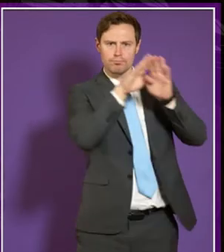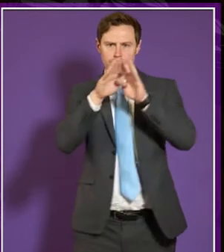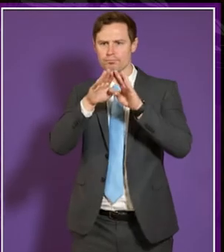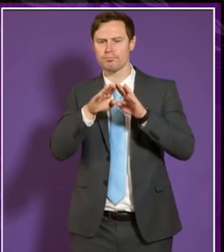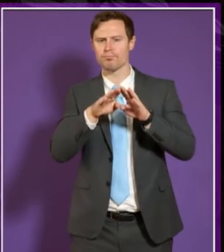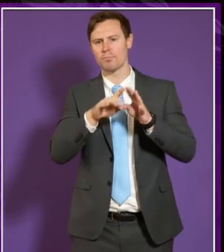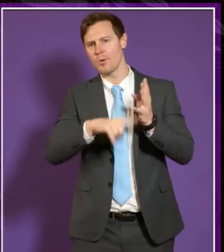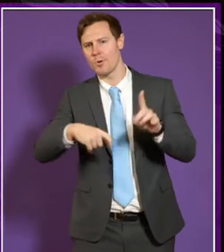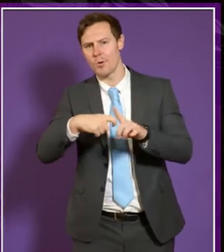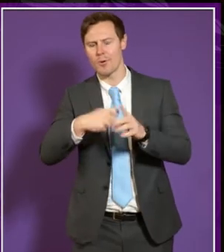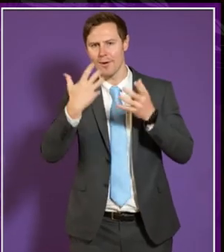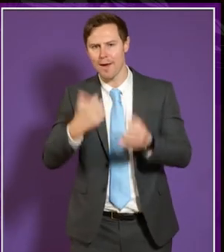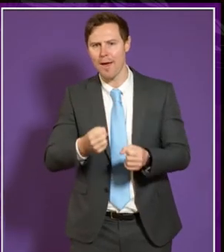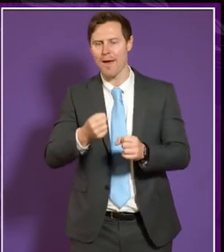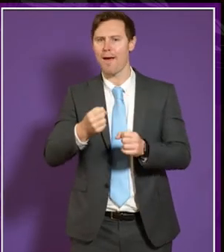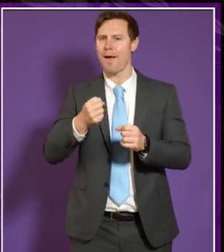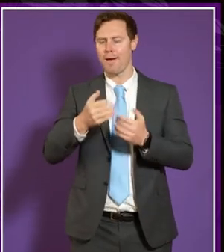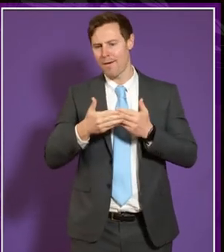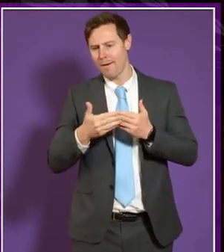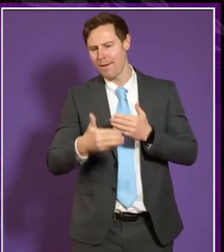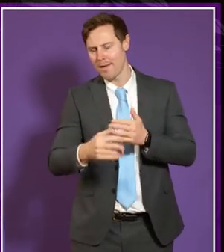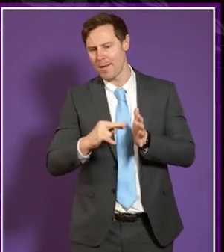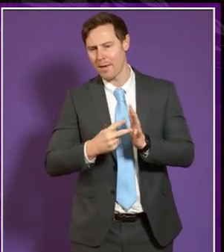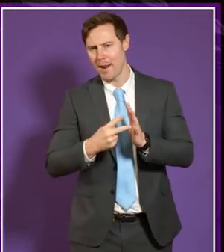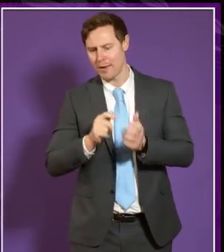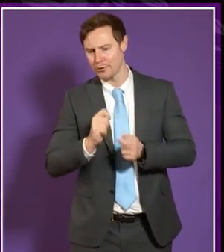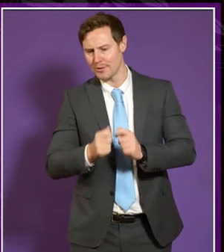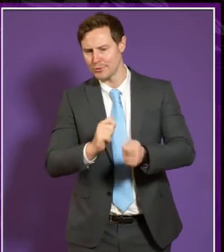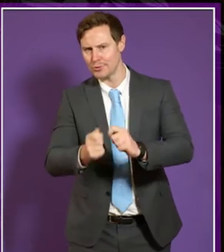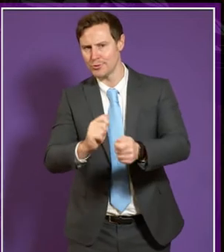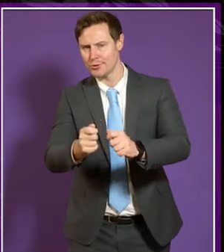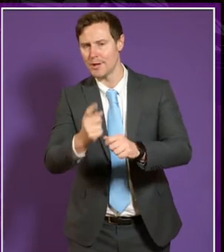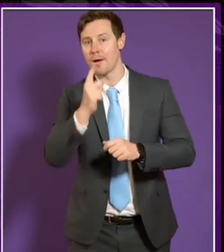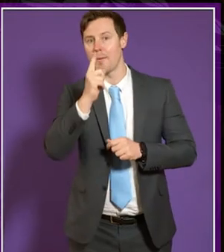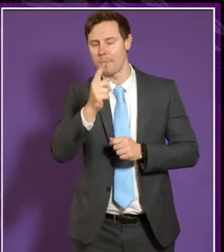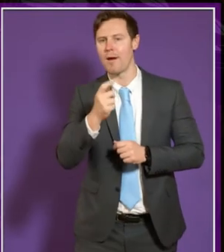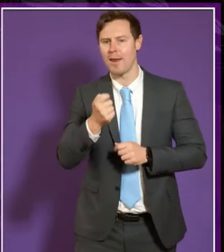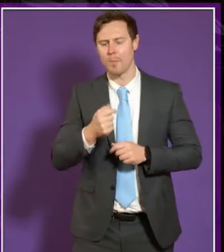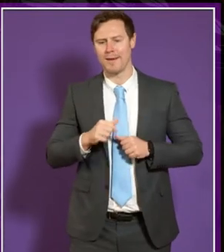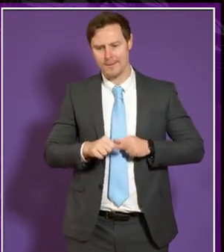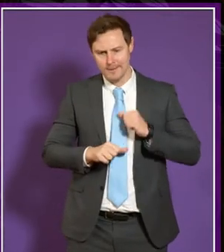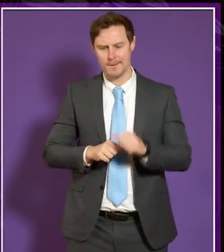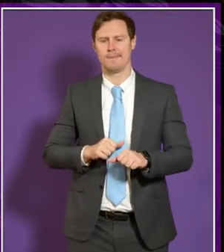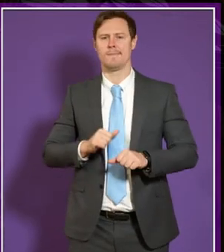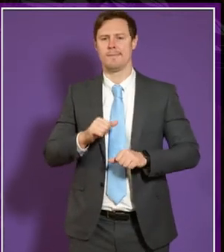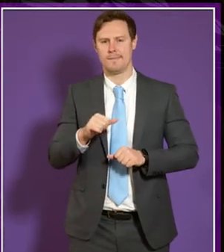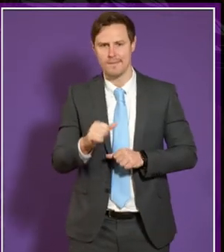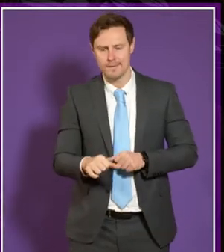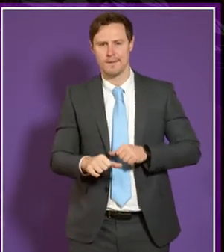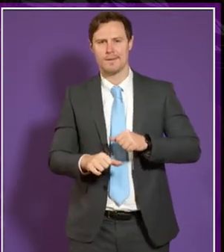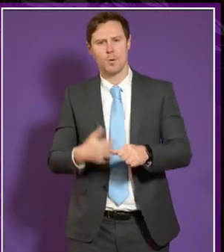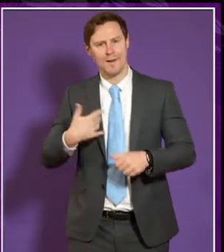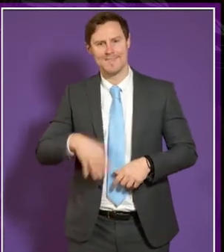in place, it's not moving necessarily at the pace that that's perhaps